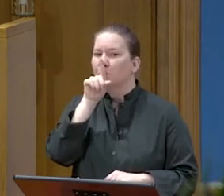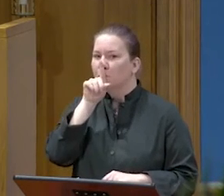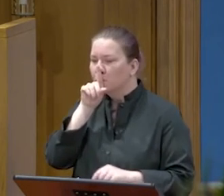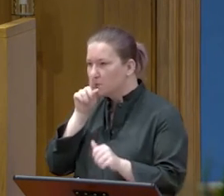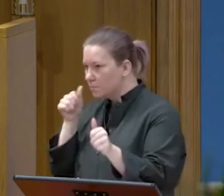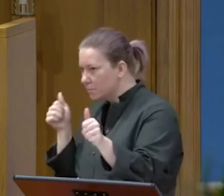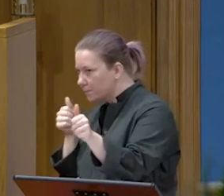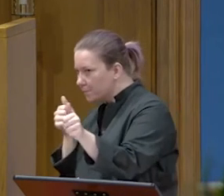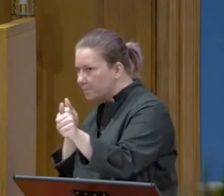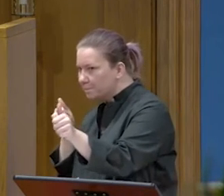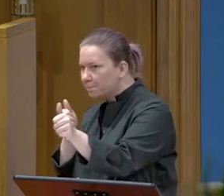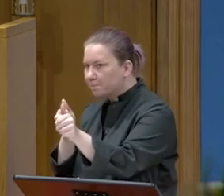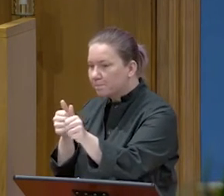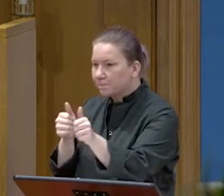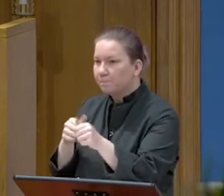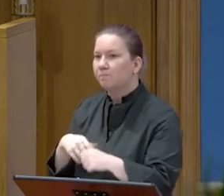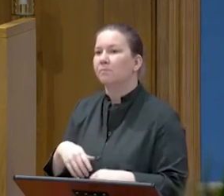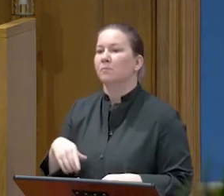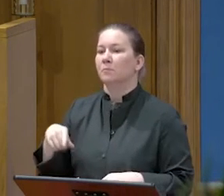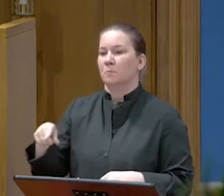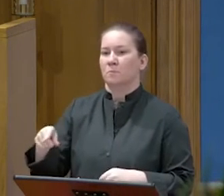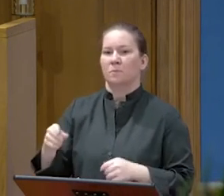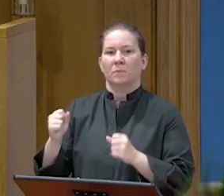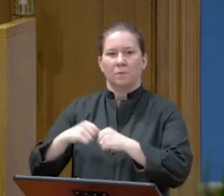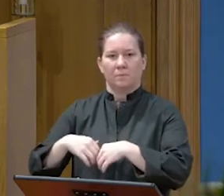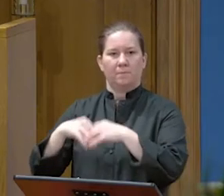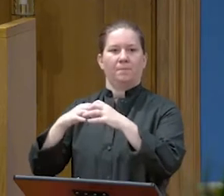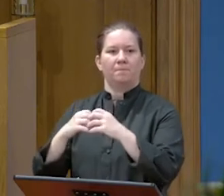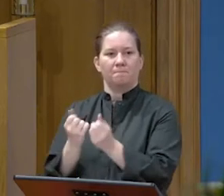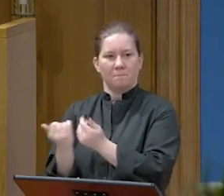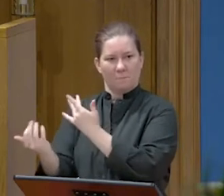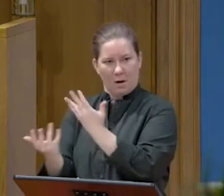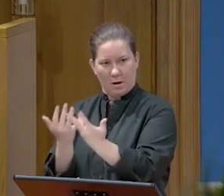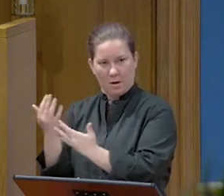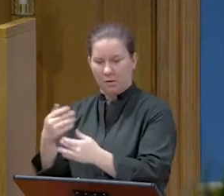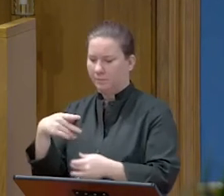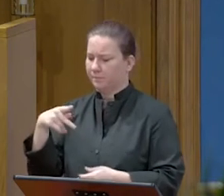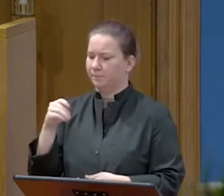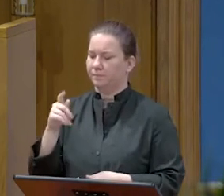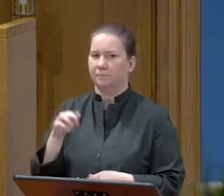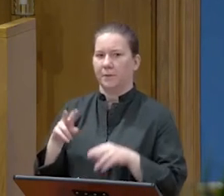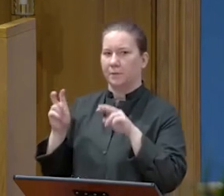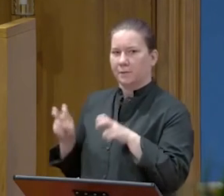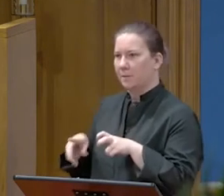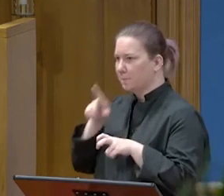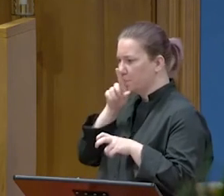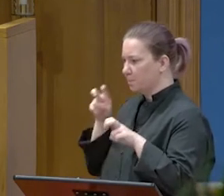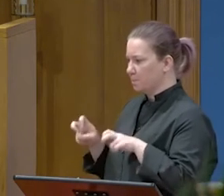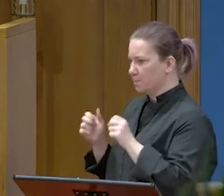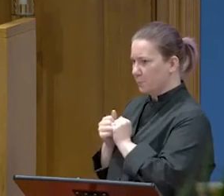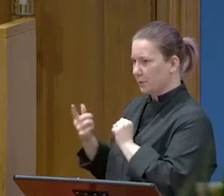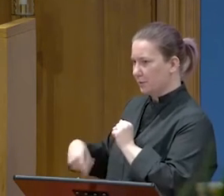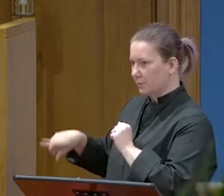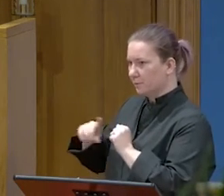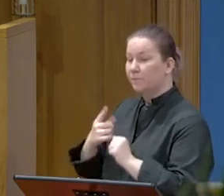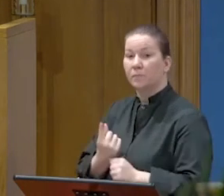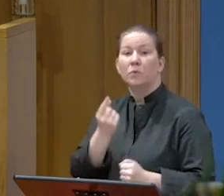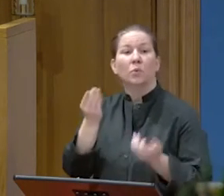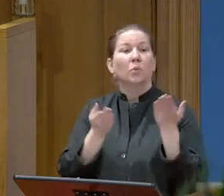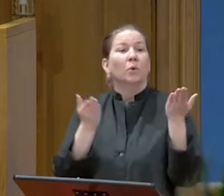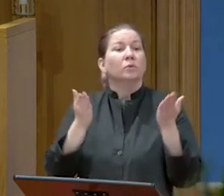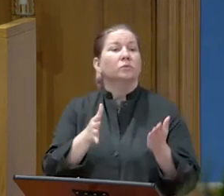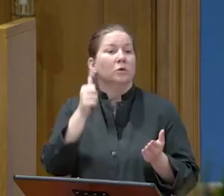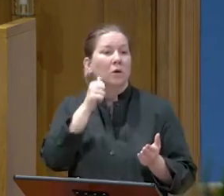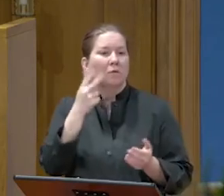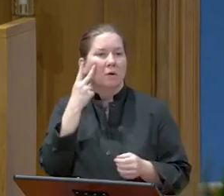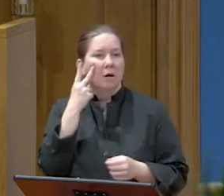When they had kindled a fire in the middle of the courtyard and sat down together, Peter sat among them. Then a servant girl, seeing